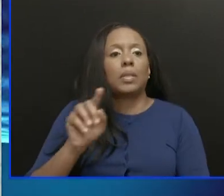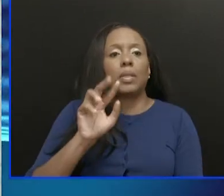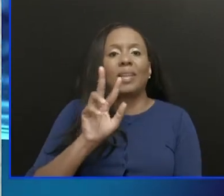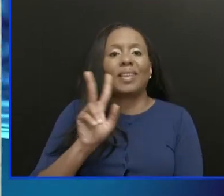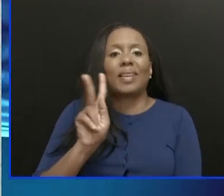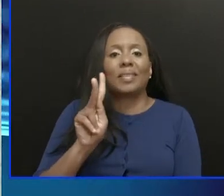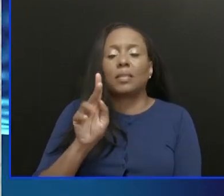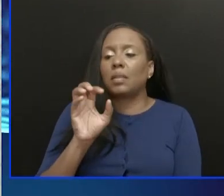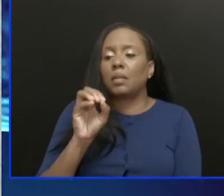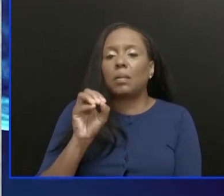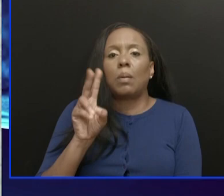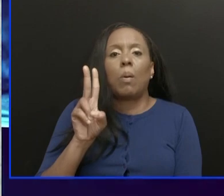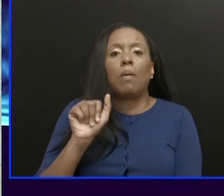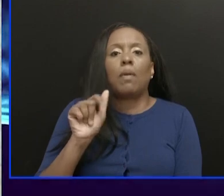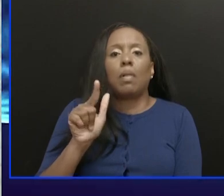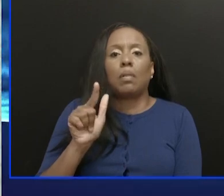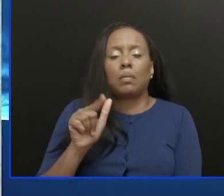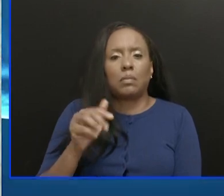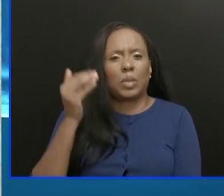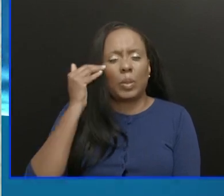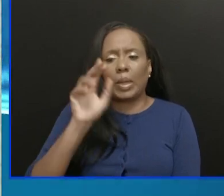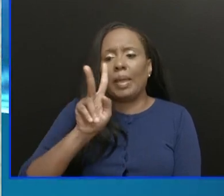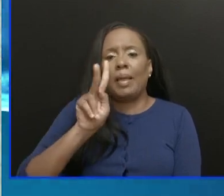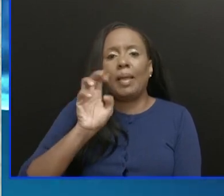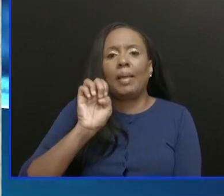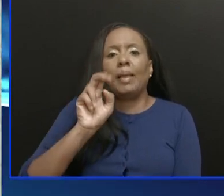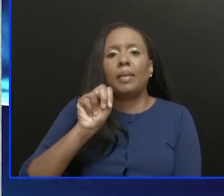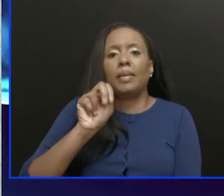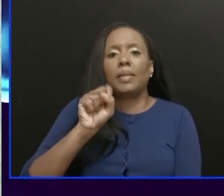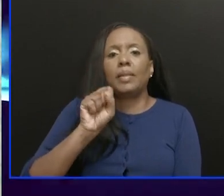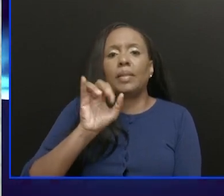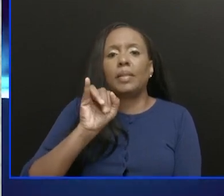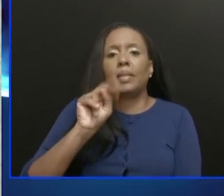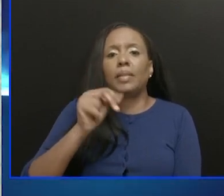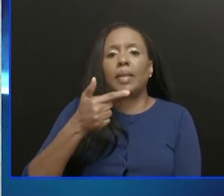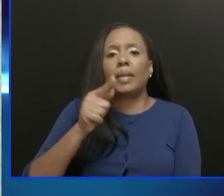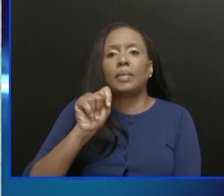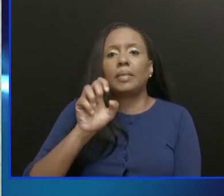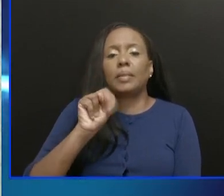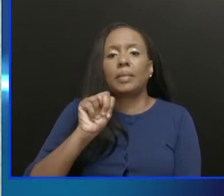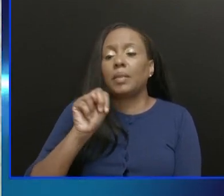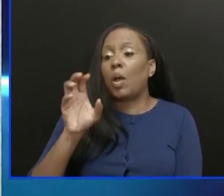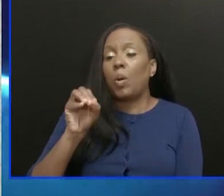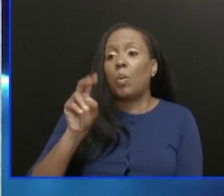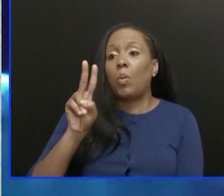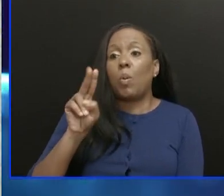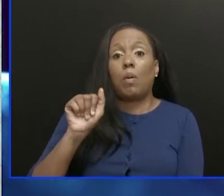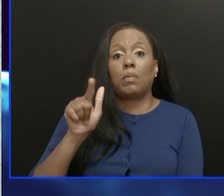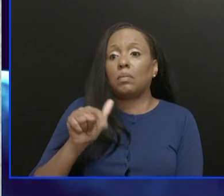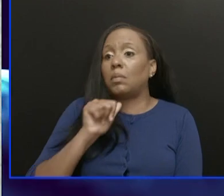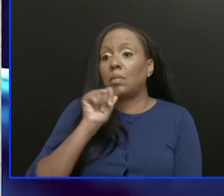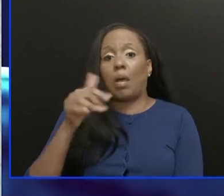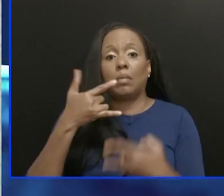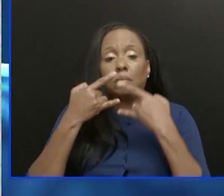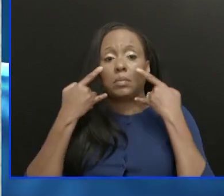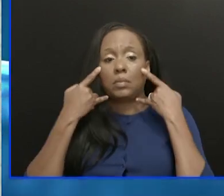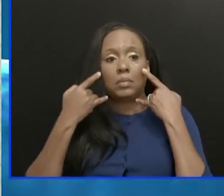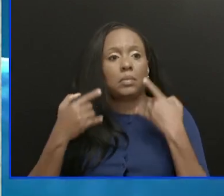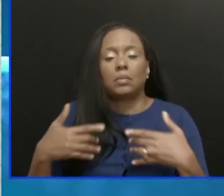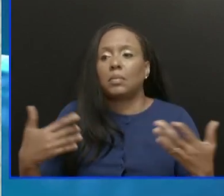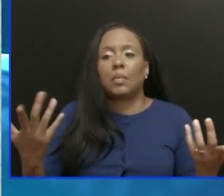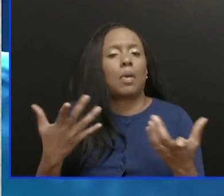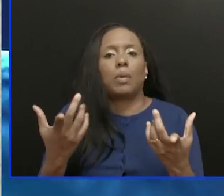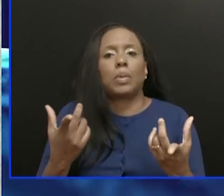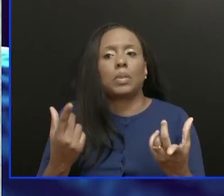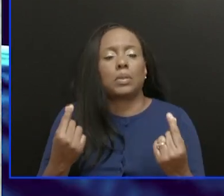% is the headcount for the Oval, but we've got a lot of folk down there not wearing masks. What can